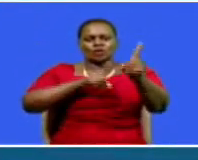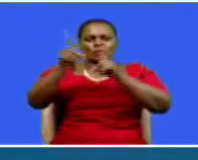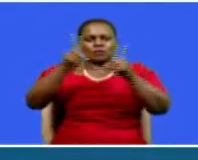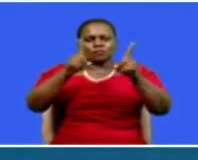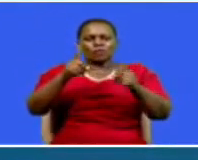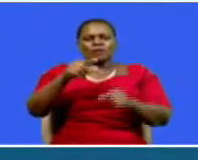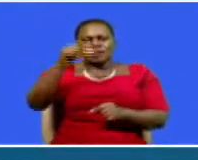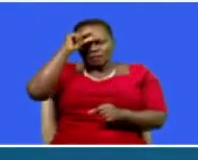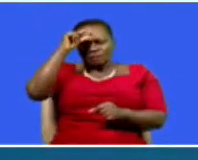will not engage in